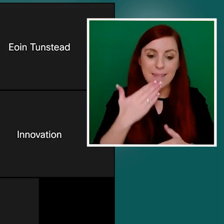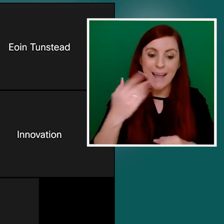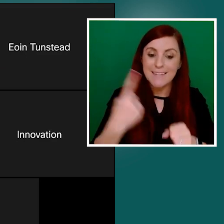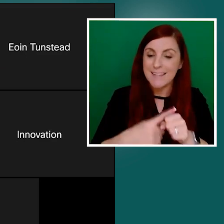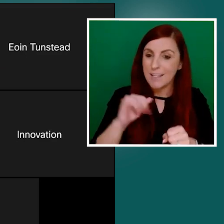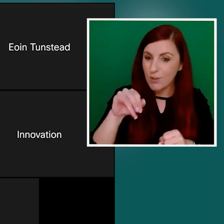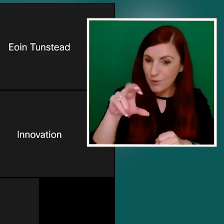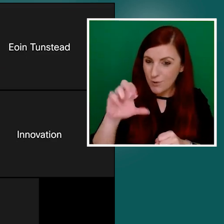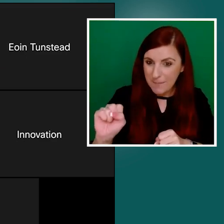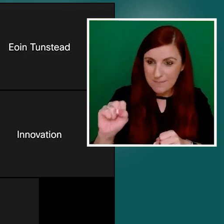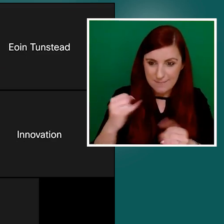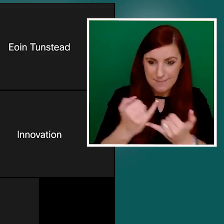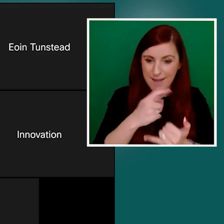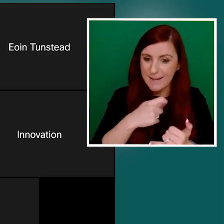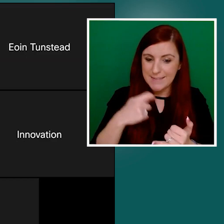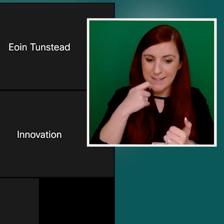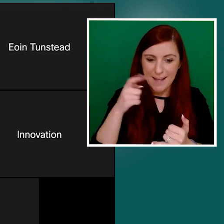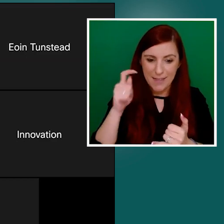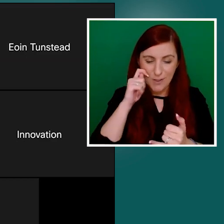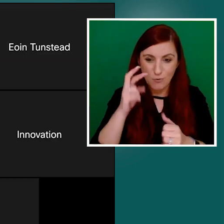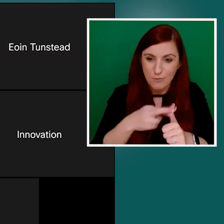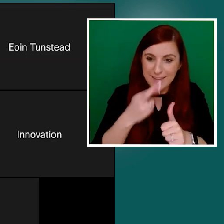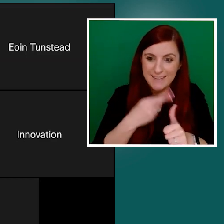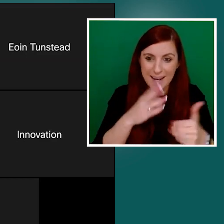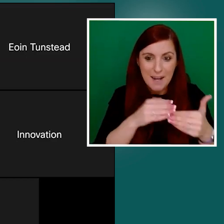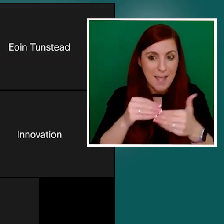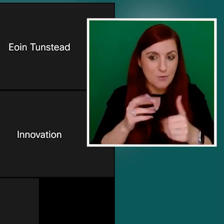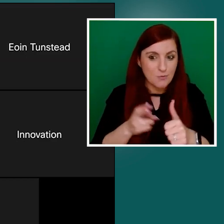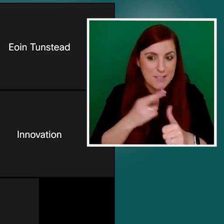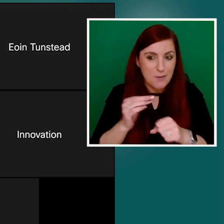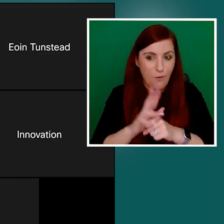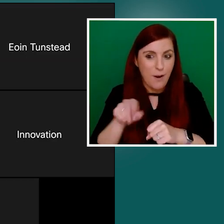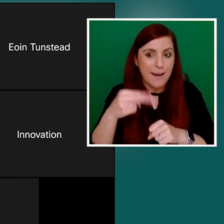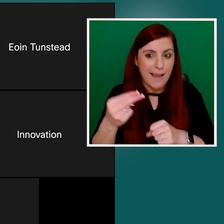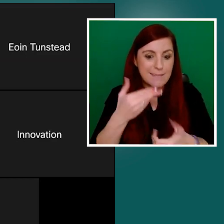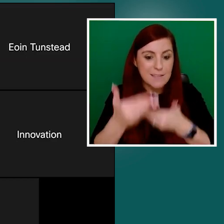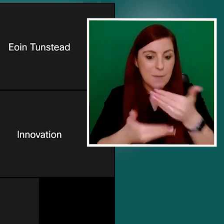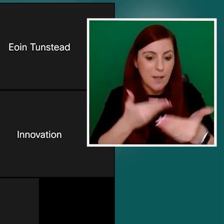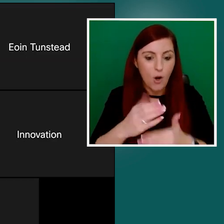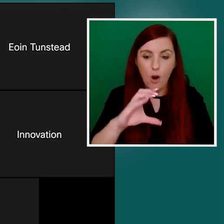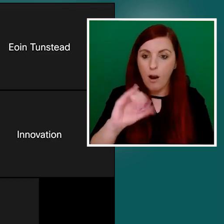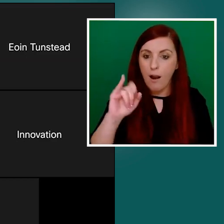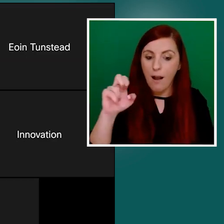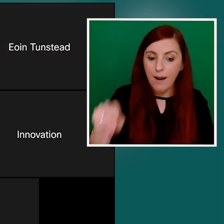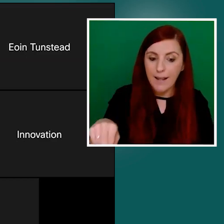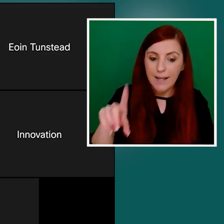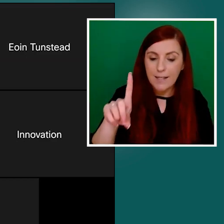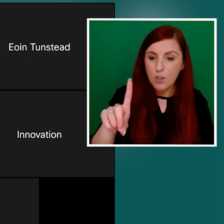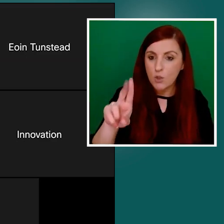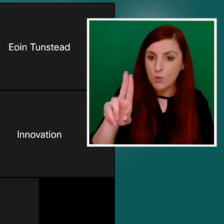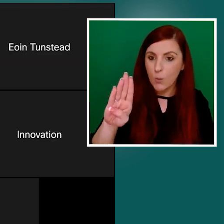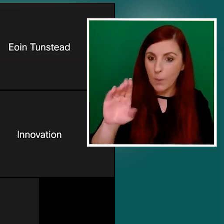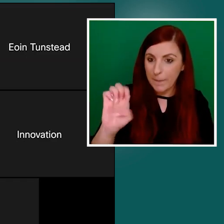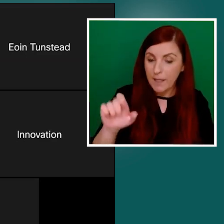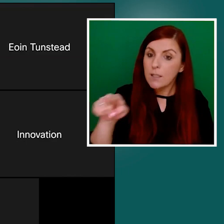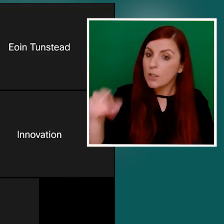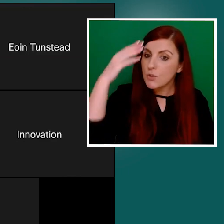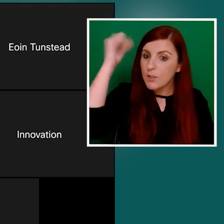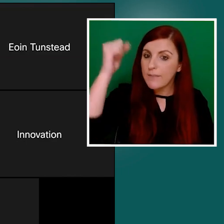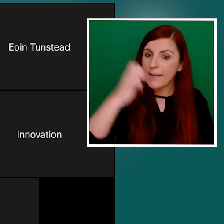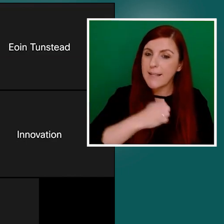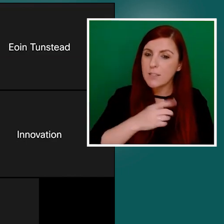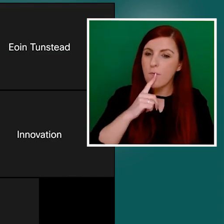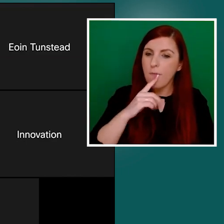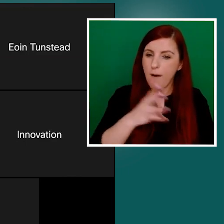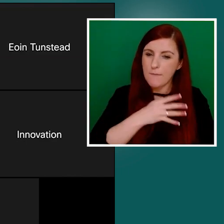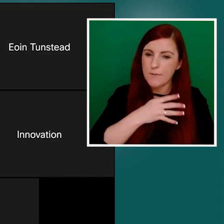Doobie. Colleen is Chief Executive Officer at the National Adult Literacy Agency Ireland. And I think I've been slipping into the same